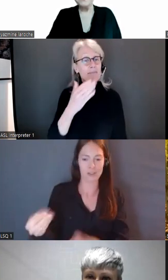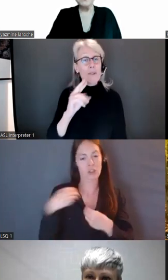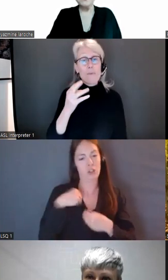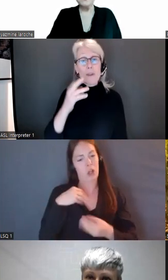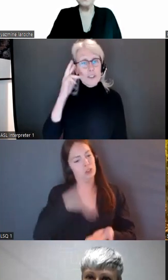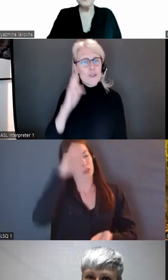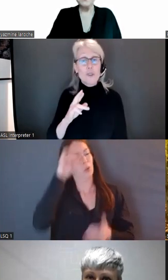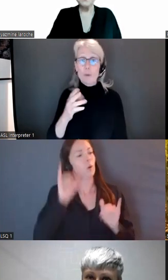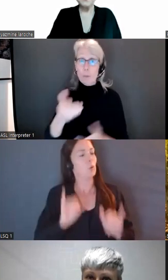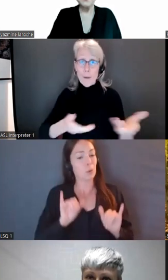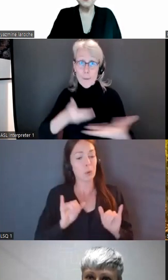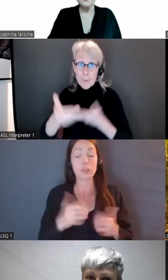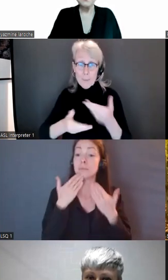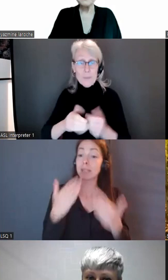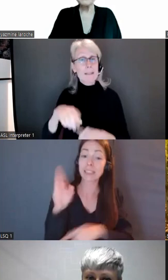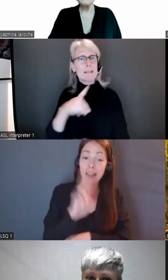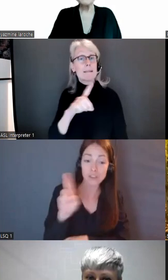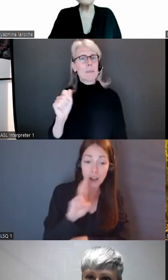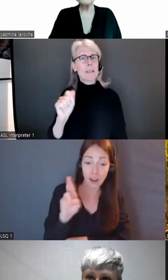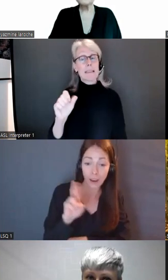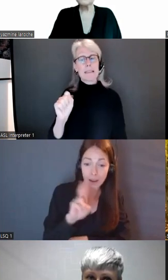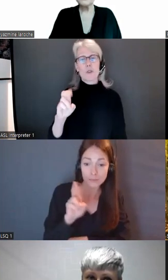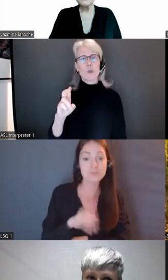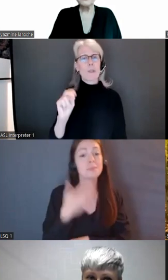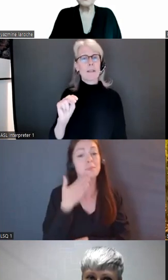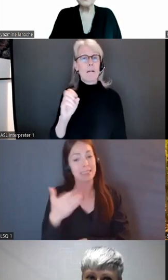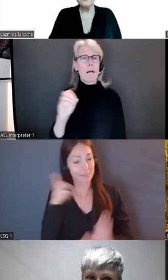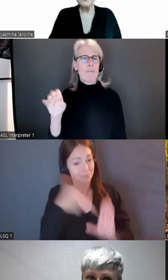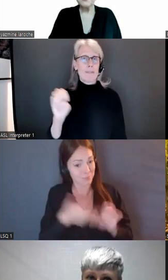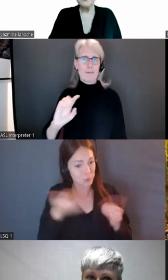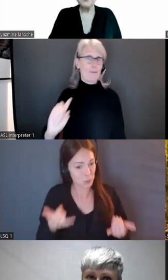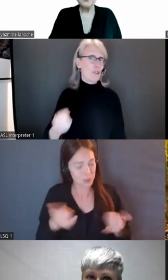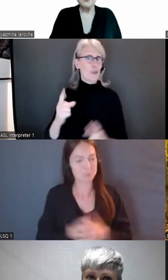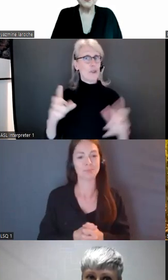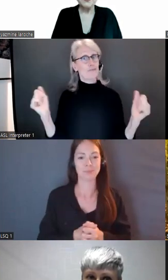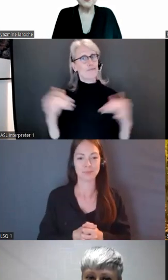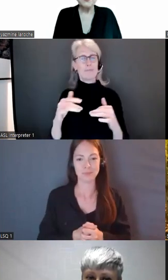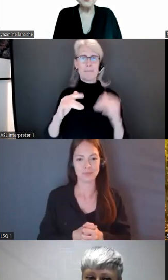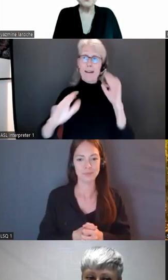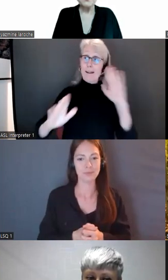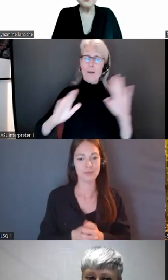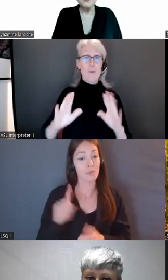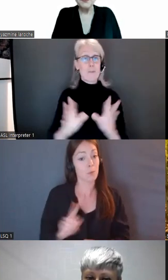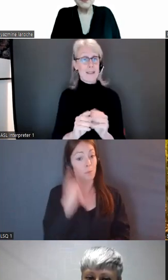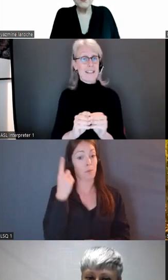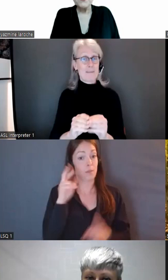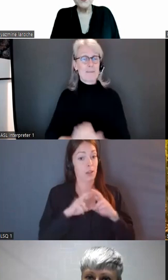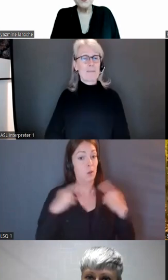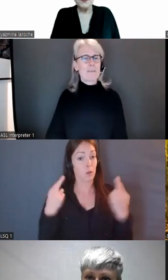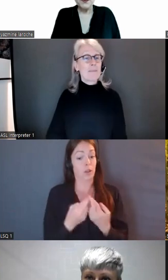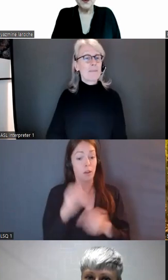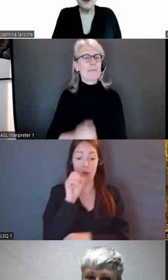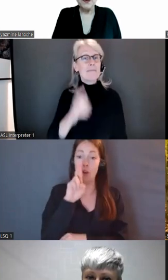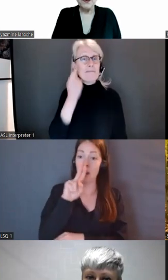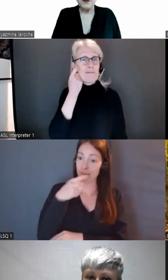you for joining us for the Disability Screen Office's very first meet and greet. And just a reminder, again, at the top, for folks just coming